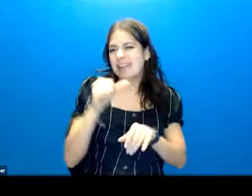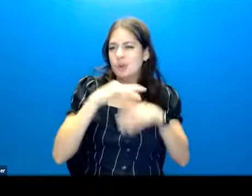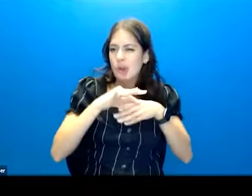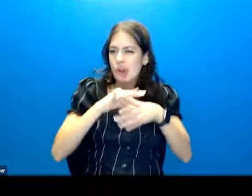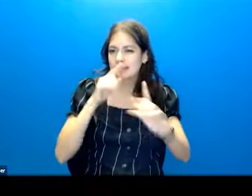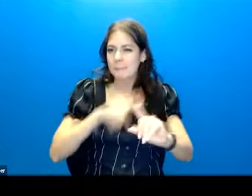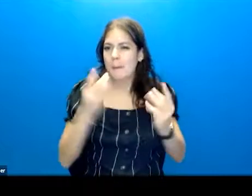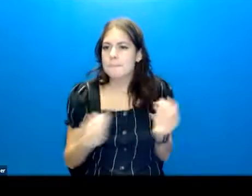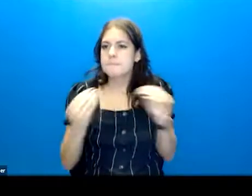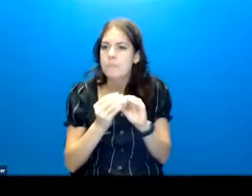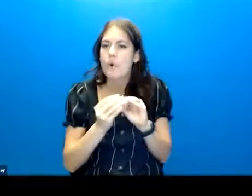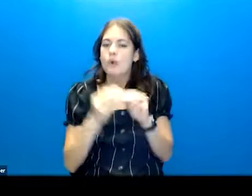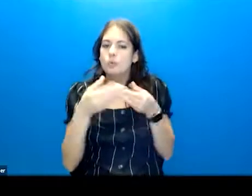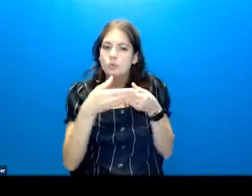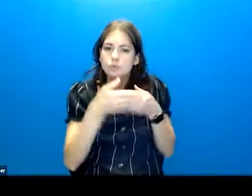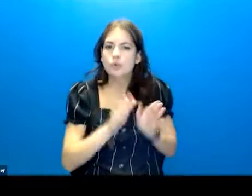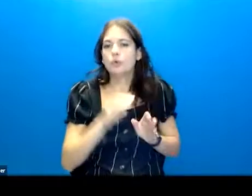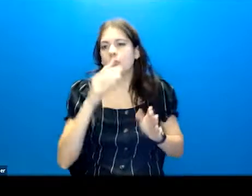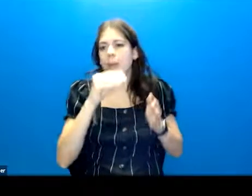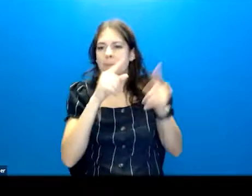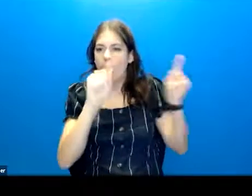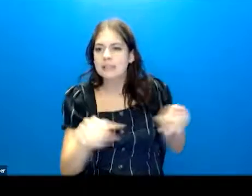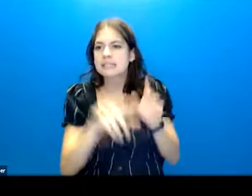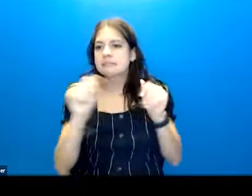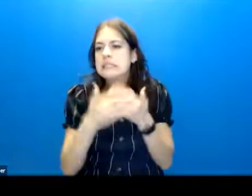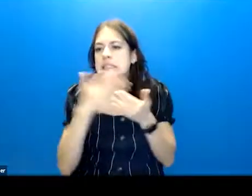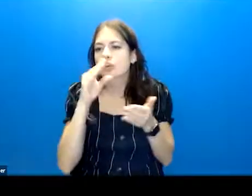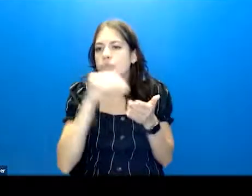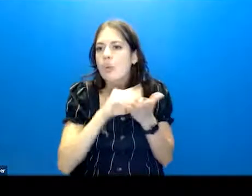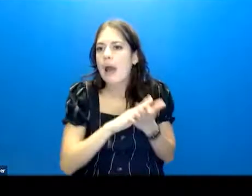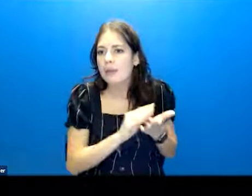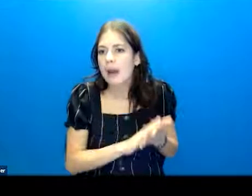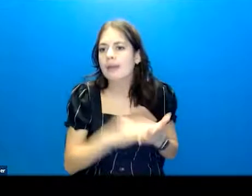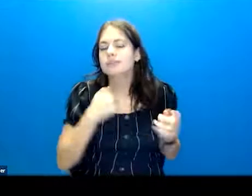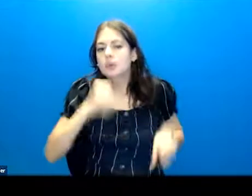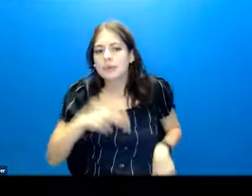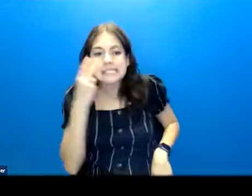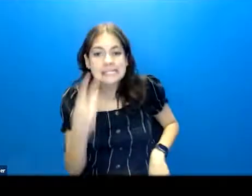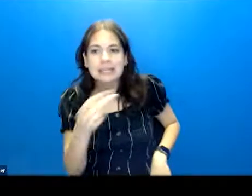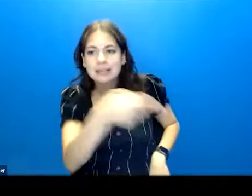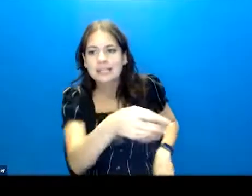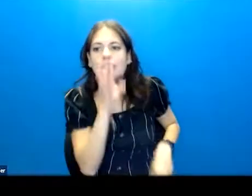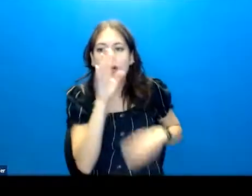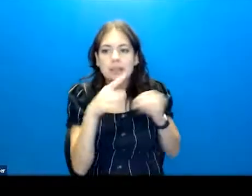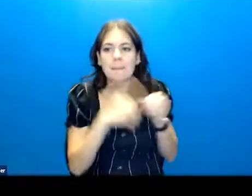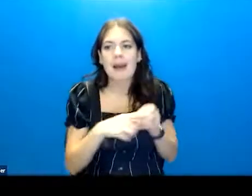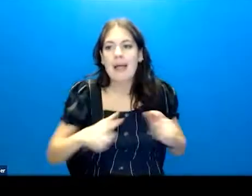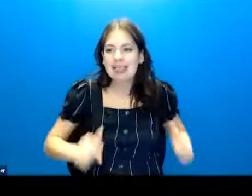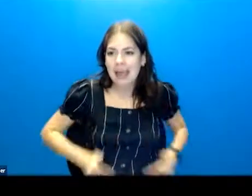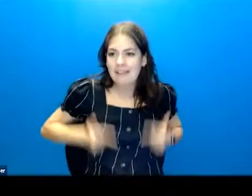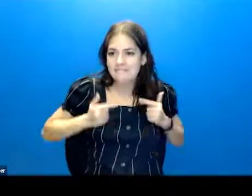There's just more space and boxes. It's a little easier to write. So you'll see in there that it talks about lifetime,